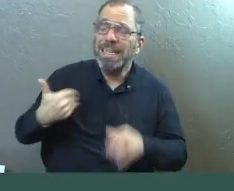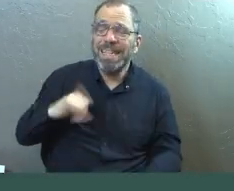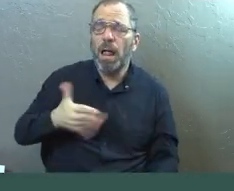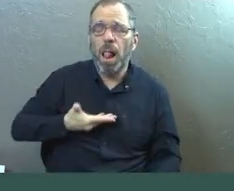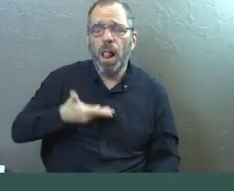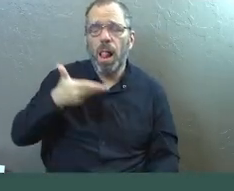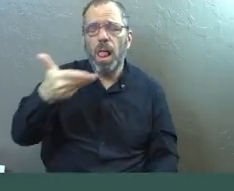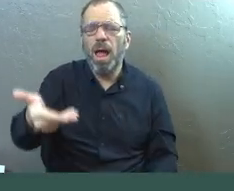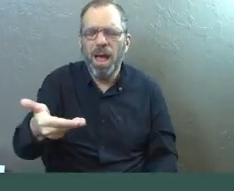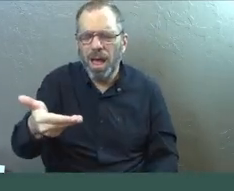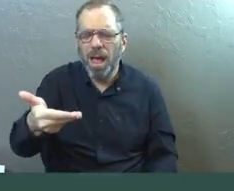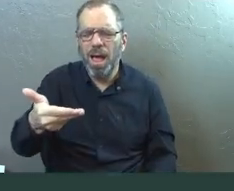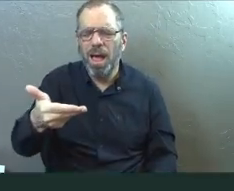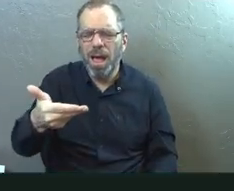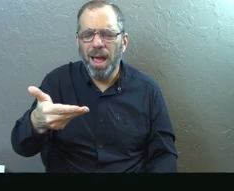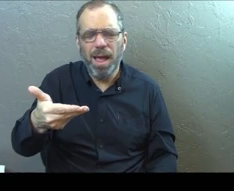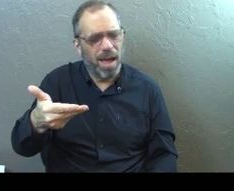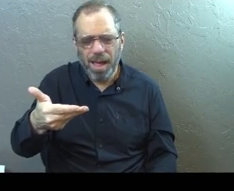invite us in.